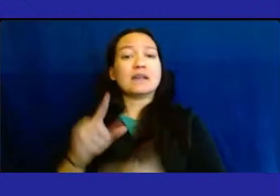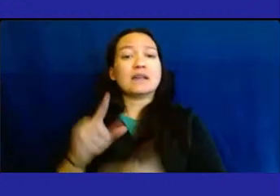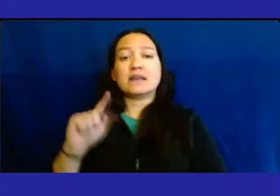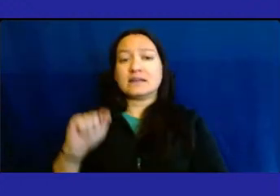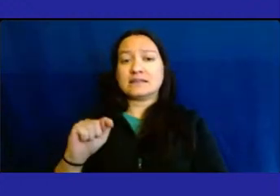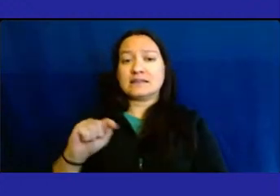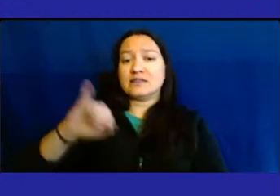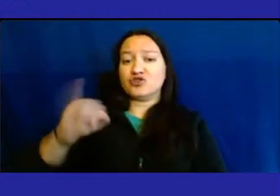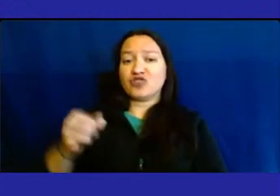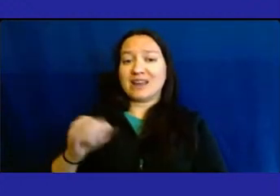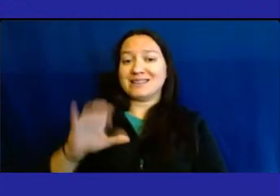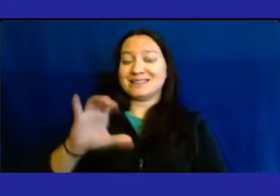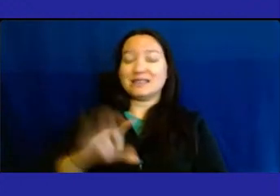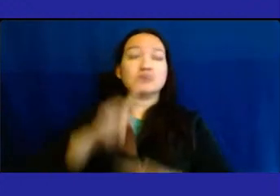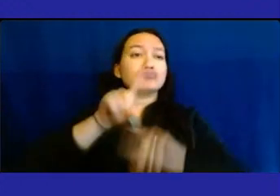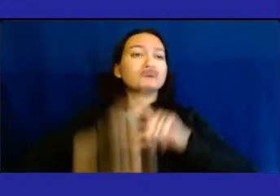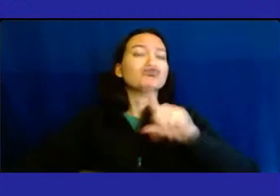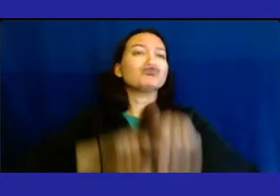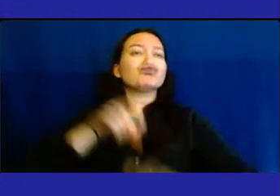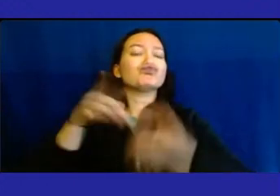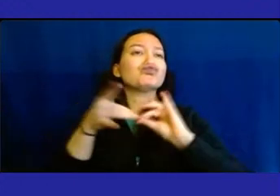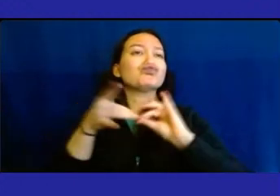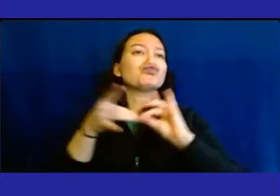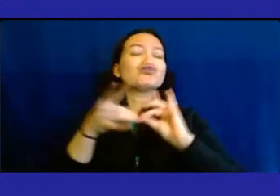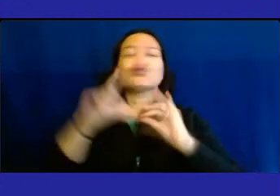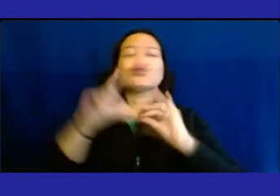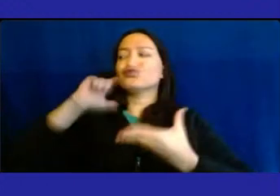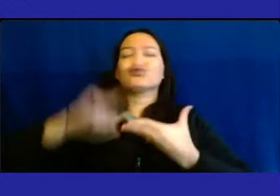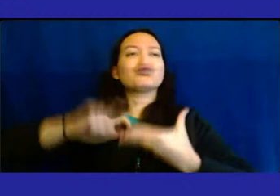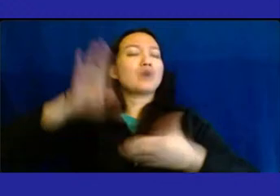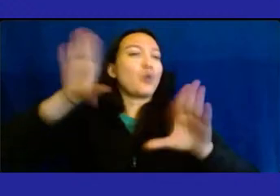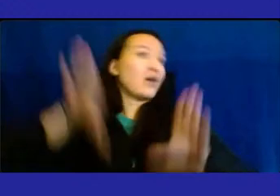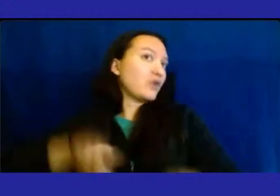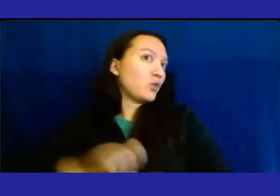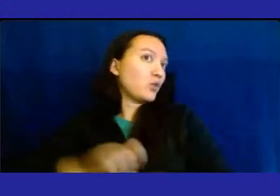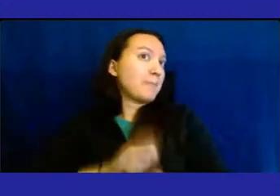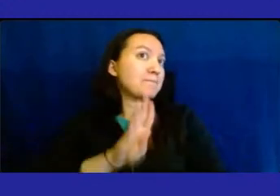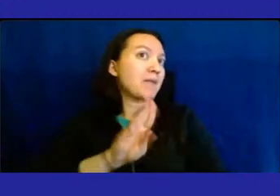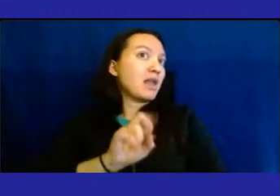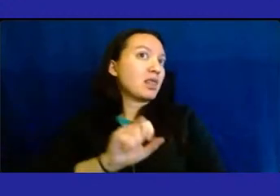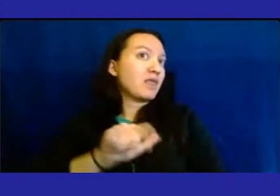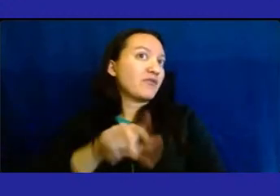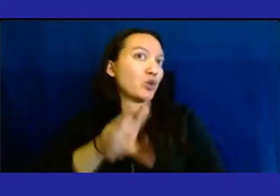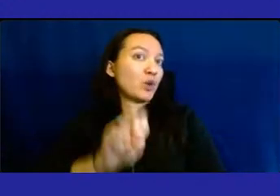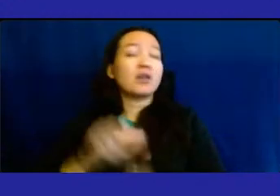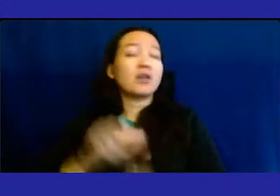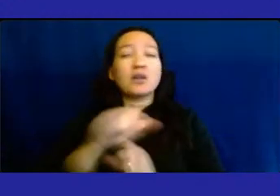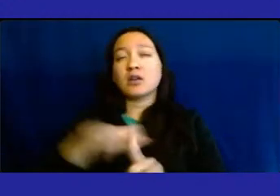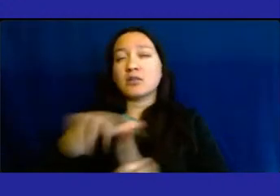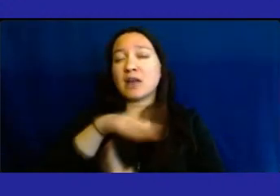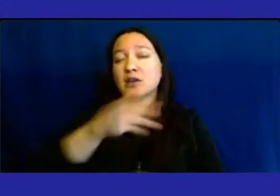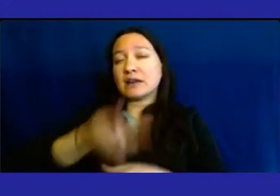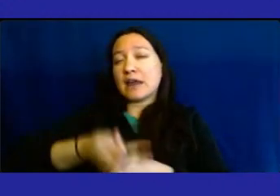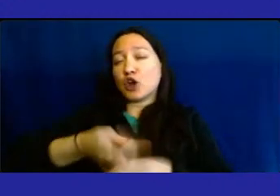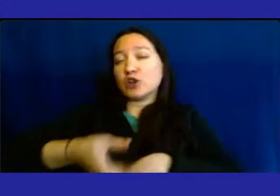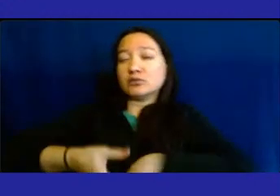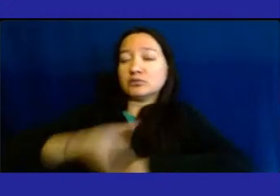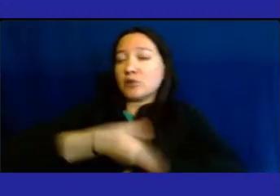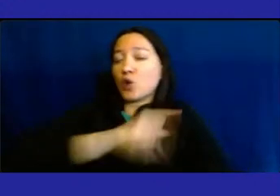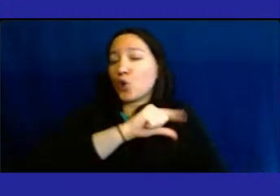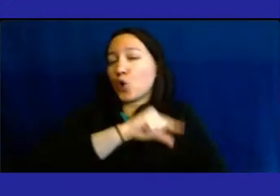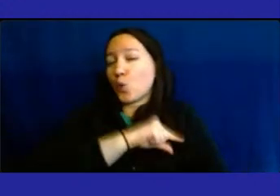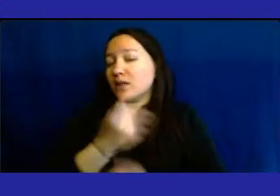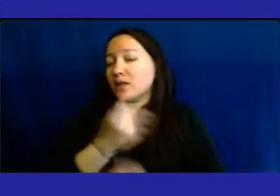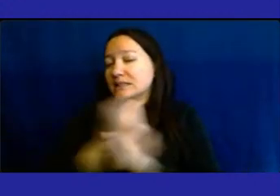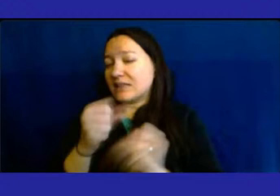surveyors commented on the great work they saw at Bellevue. Improving the environment of care is a quality and safety priority.